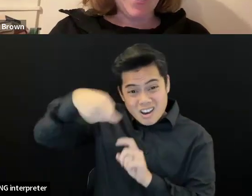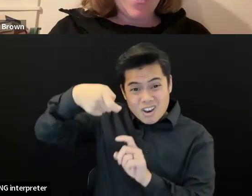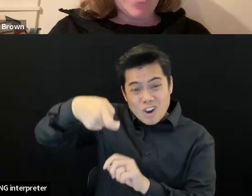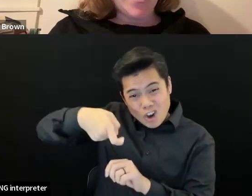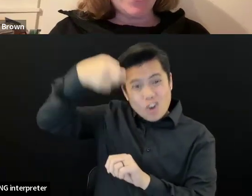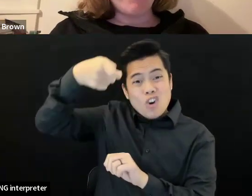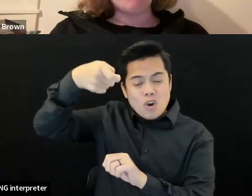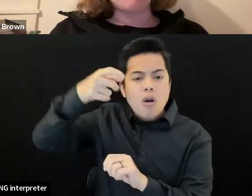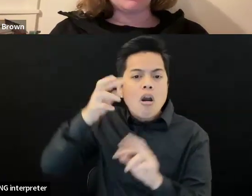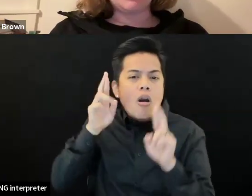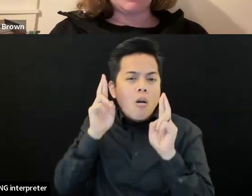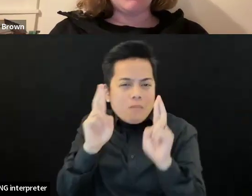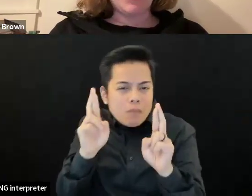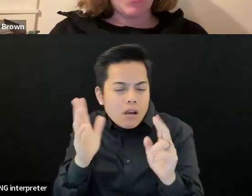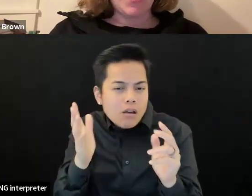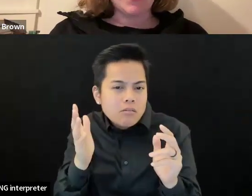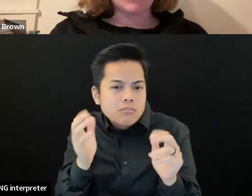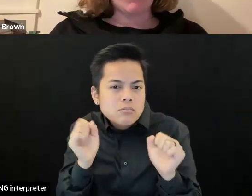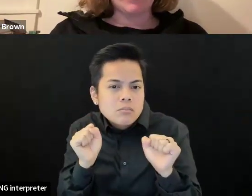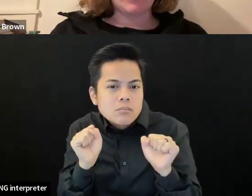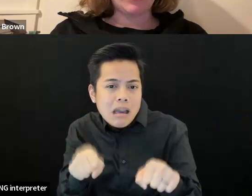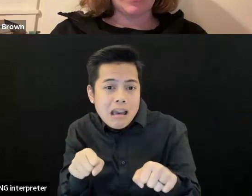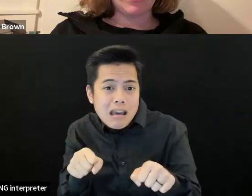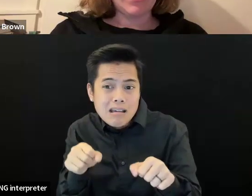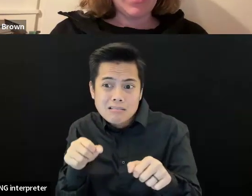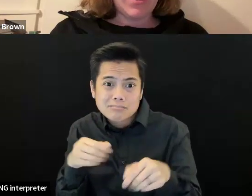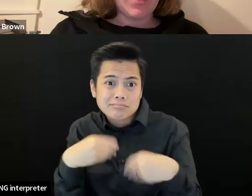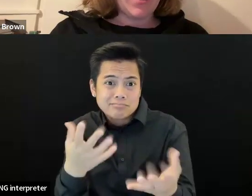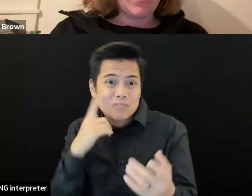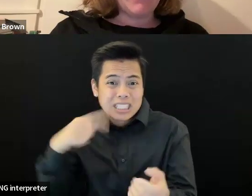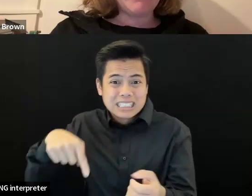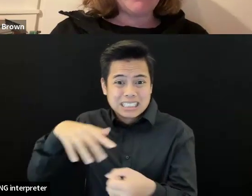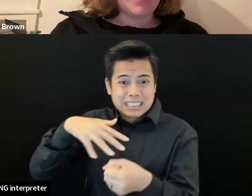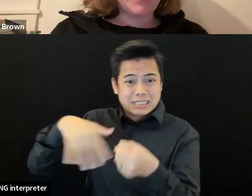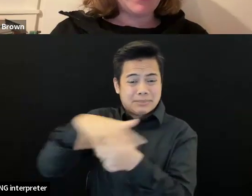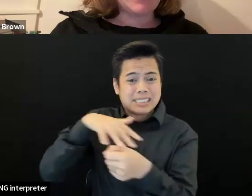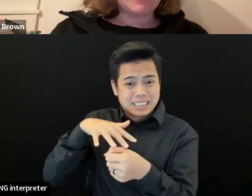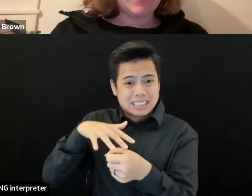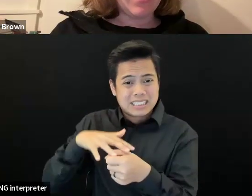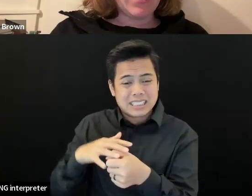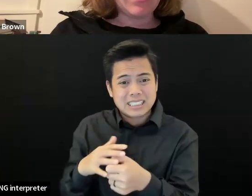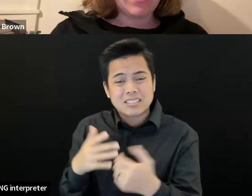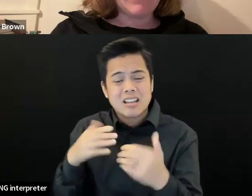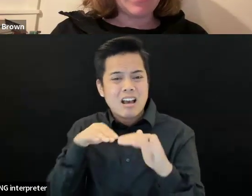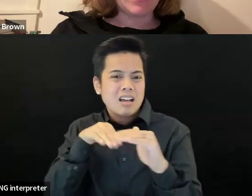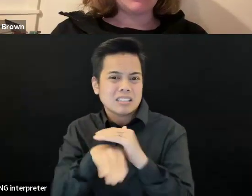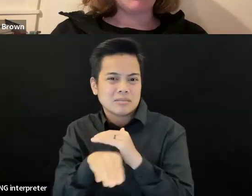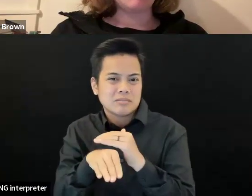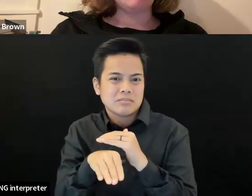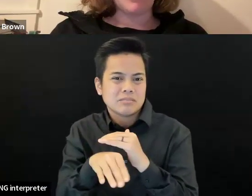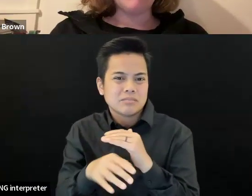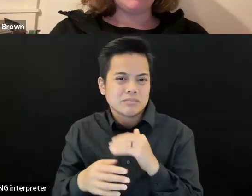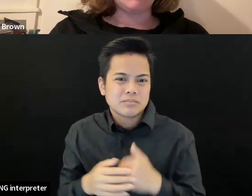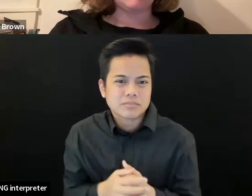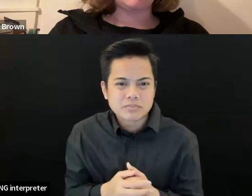Yes. Um, Steve K has a question. Um, and, uh, Steve says